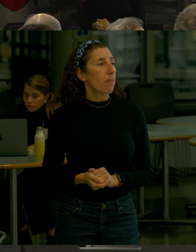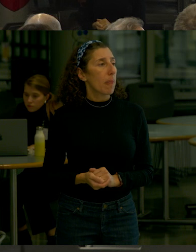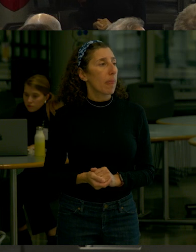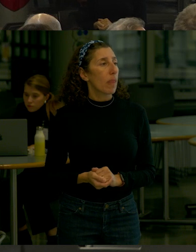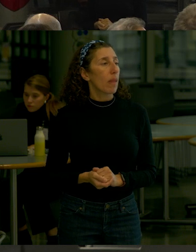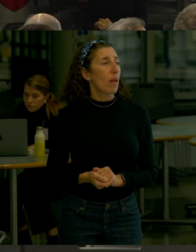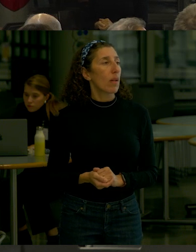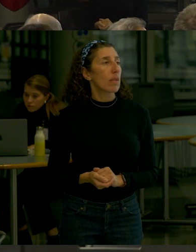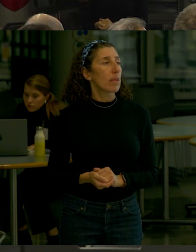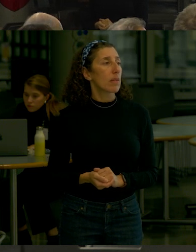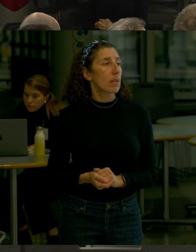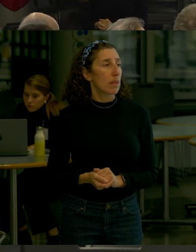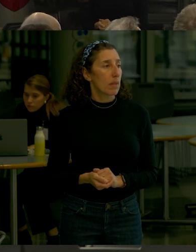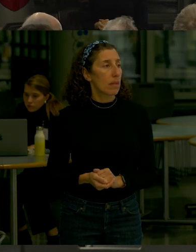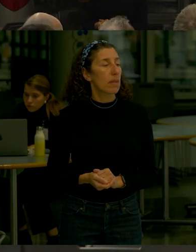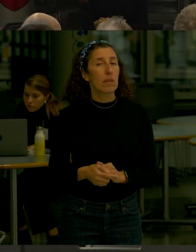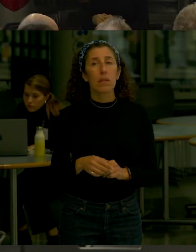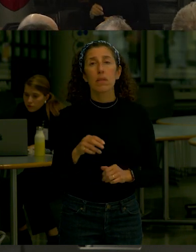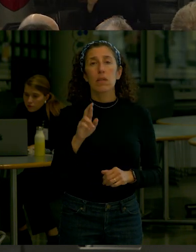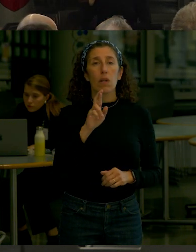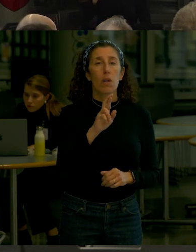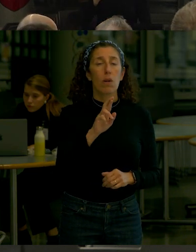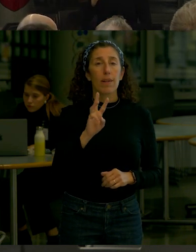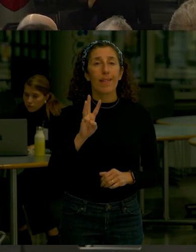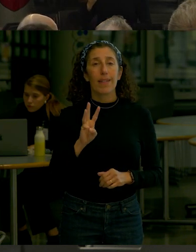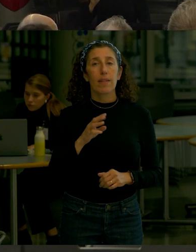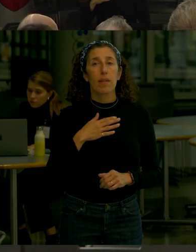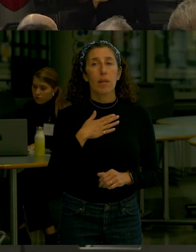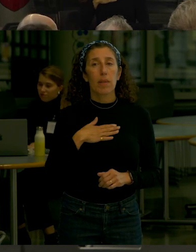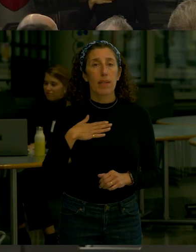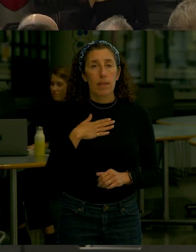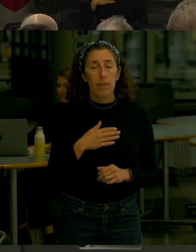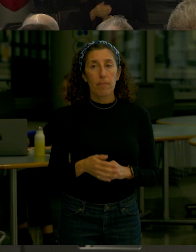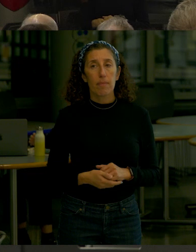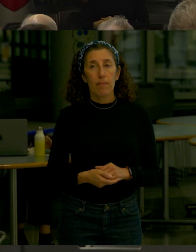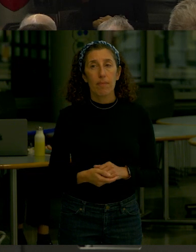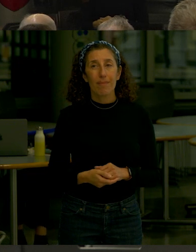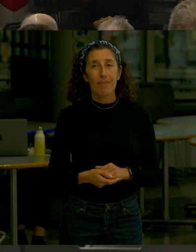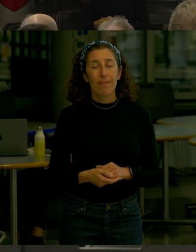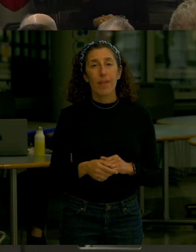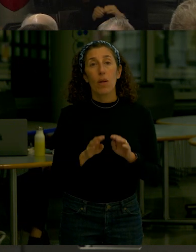can we go back to reach six please in the theme of walls